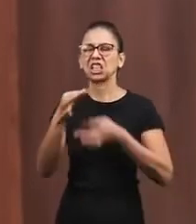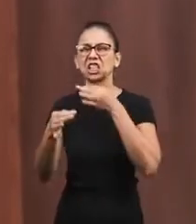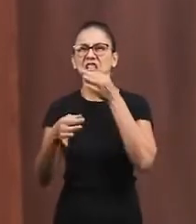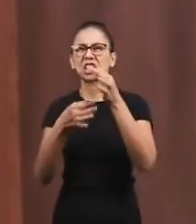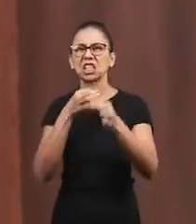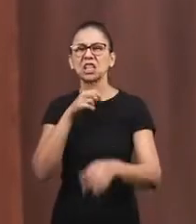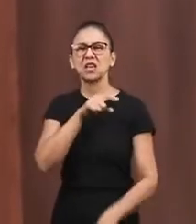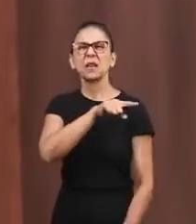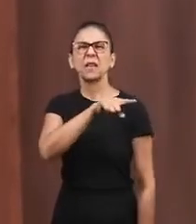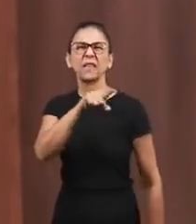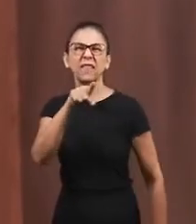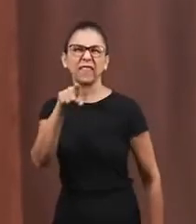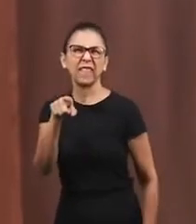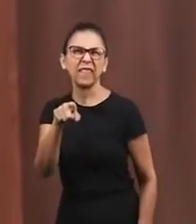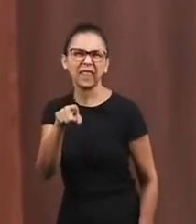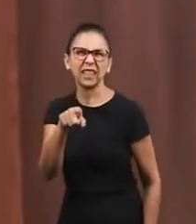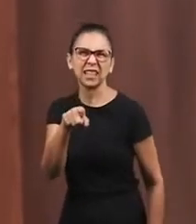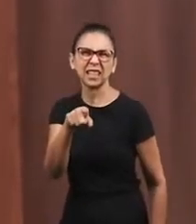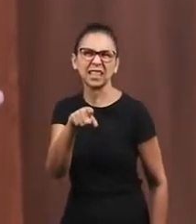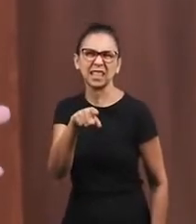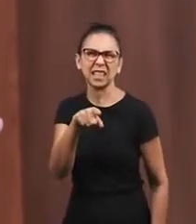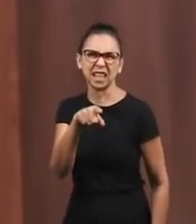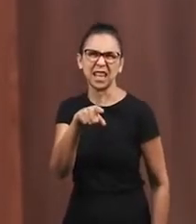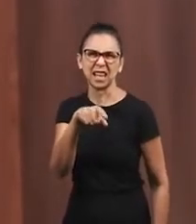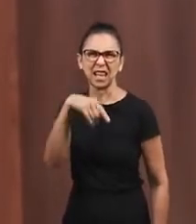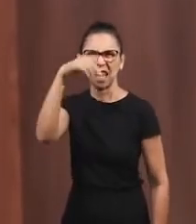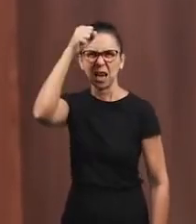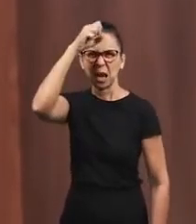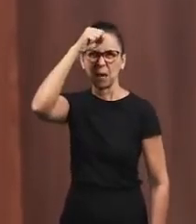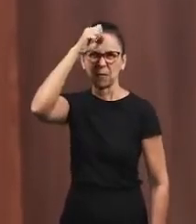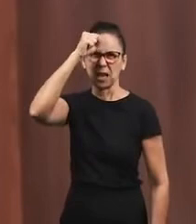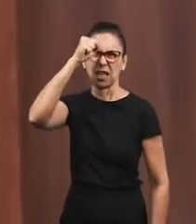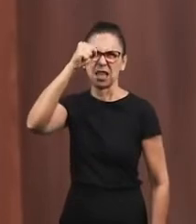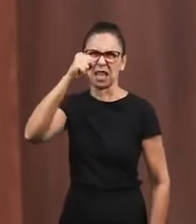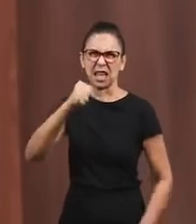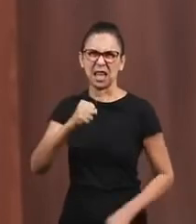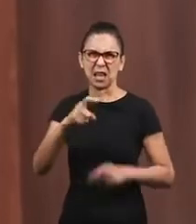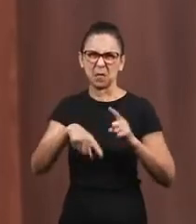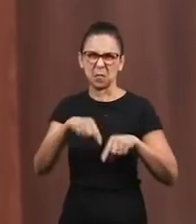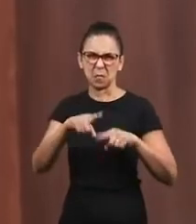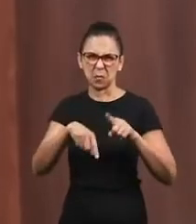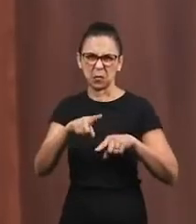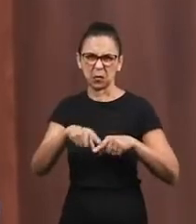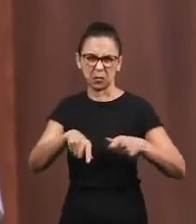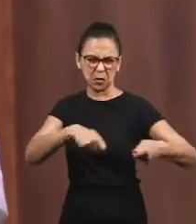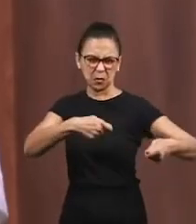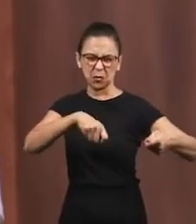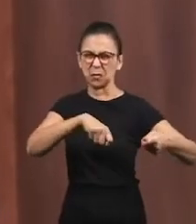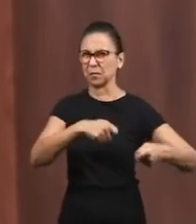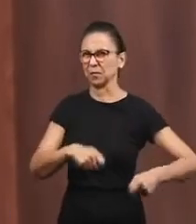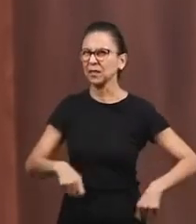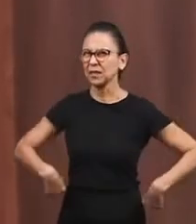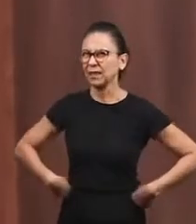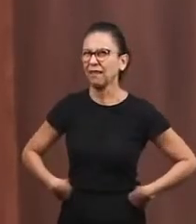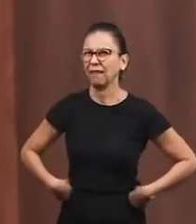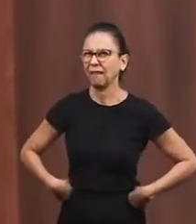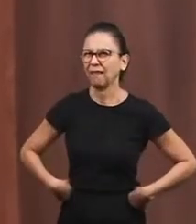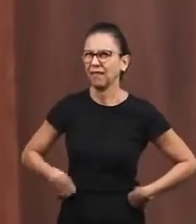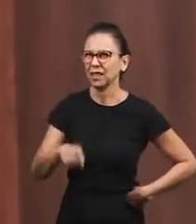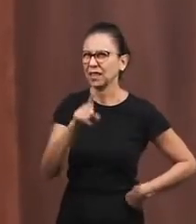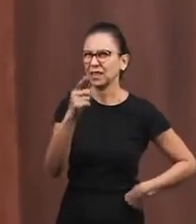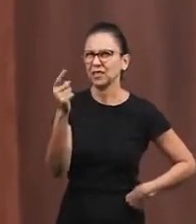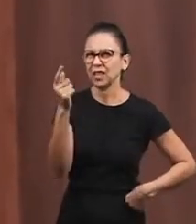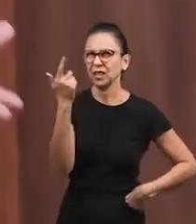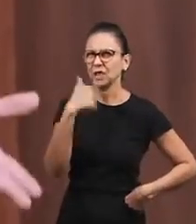you're trying to learn a musical instrument you won't be able to you're reading the Bible why are you reading the